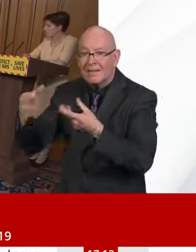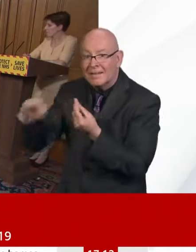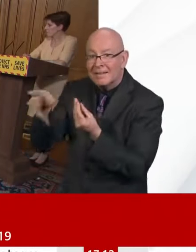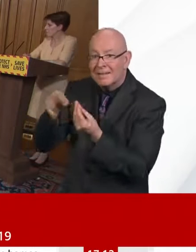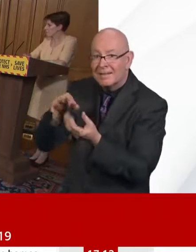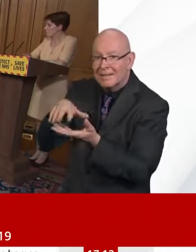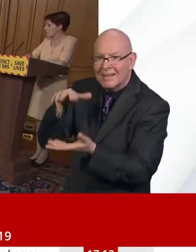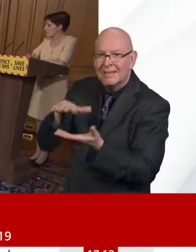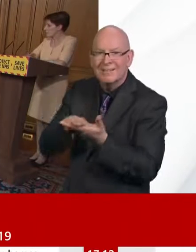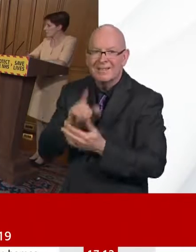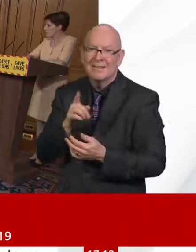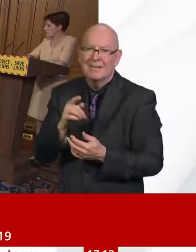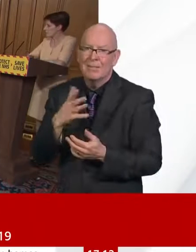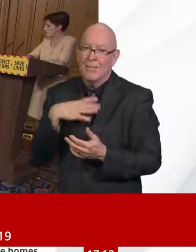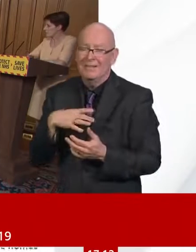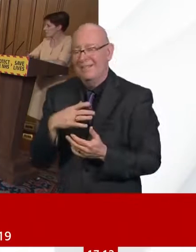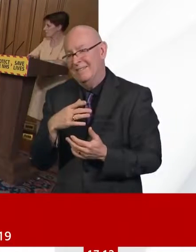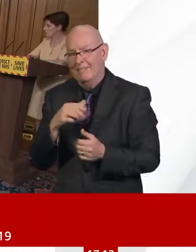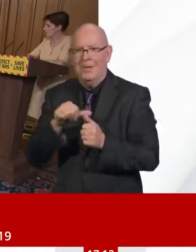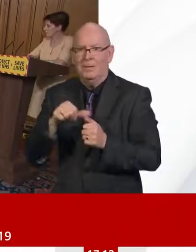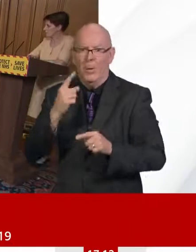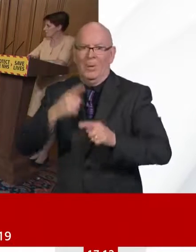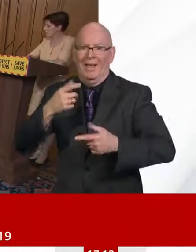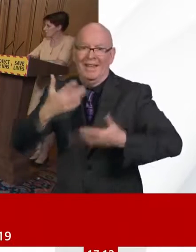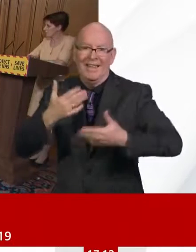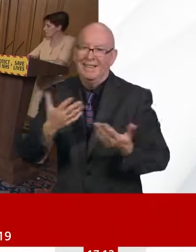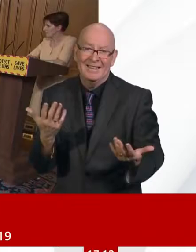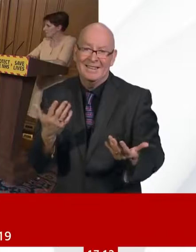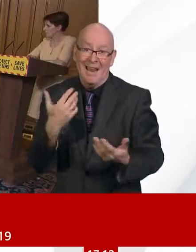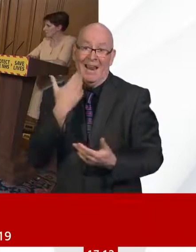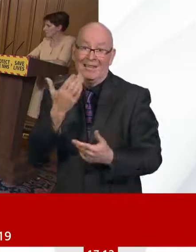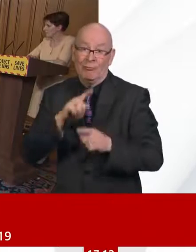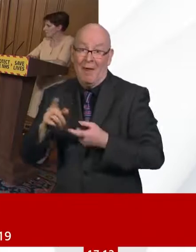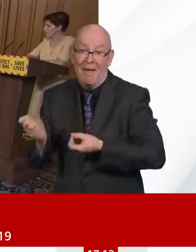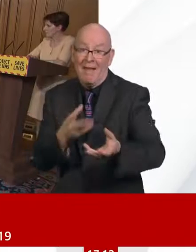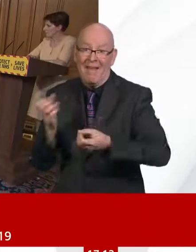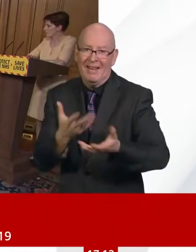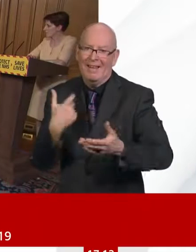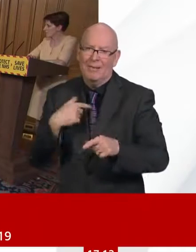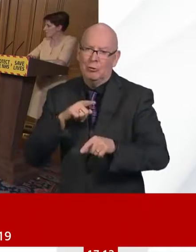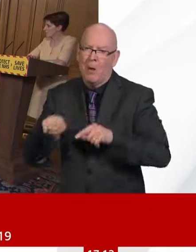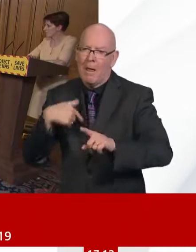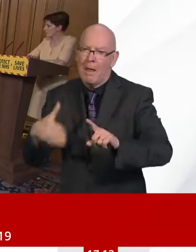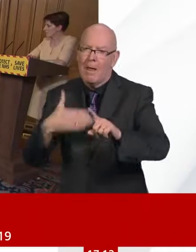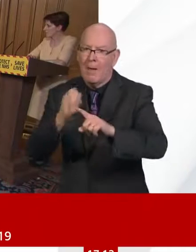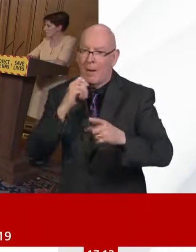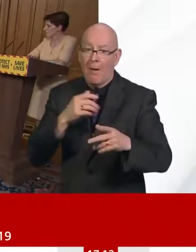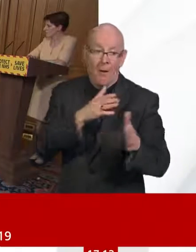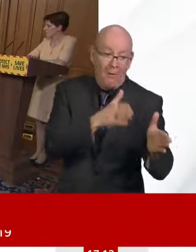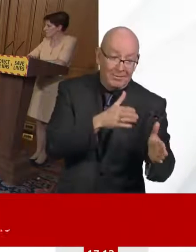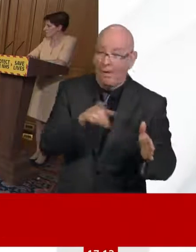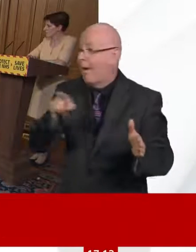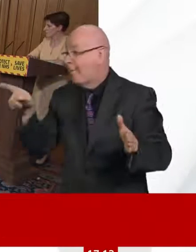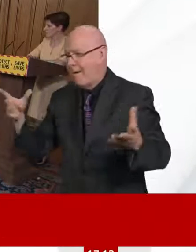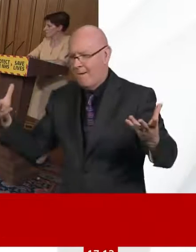of the amount of borrowing that the government is going to do in the projections for the deficit do suggest that there will be very long term consequences for either your